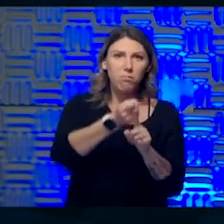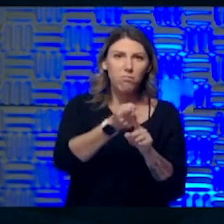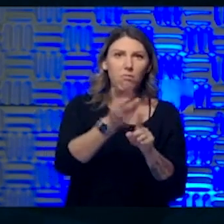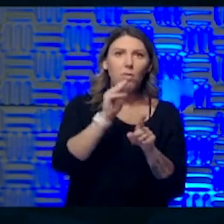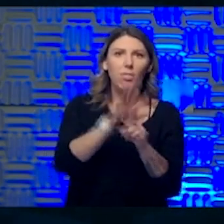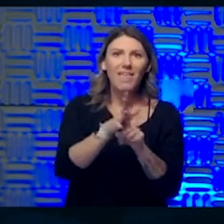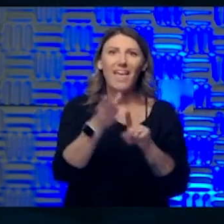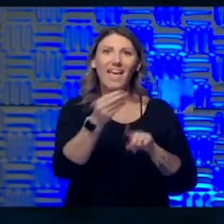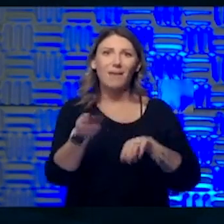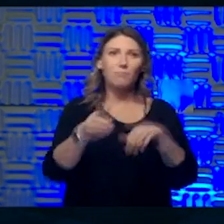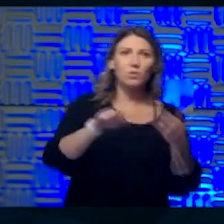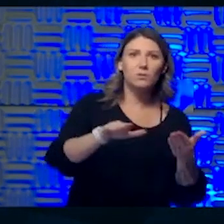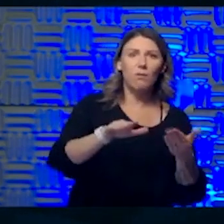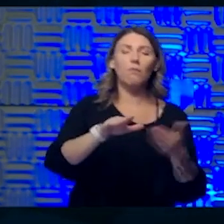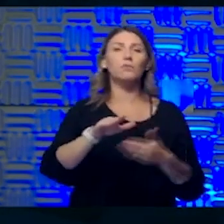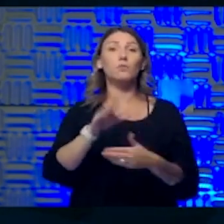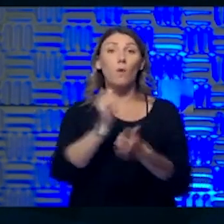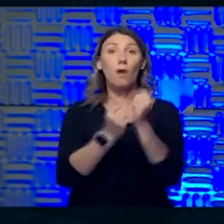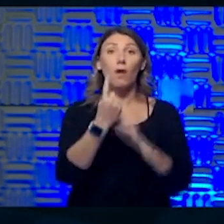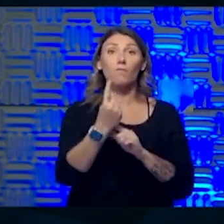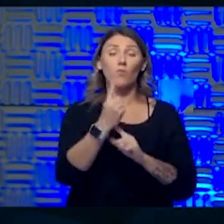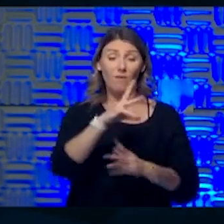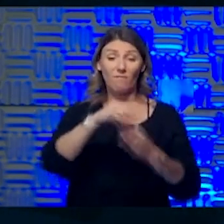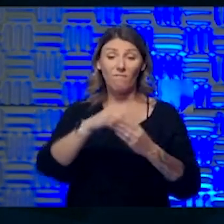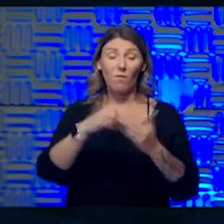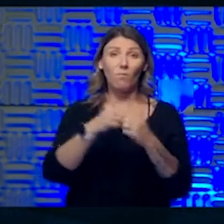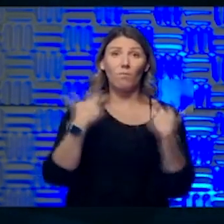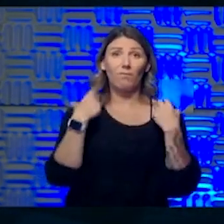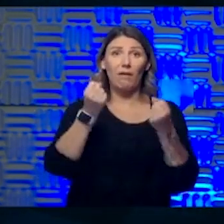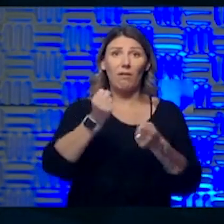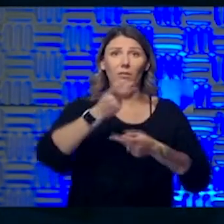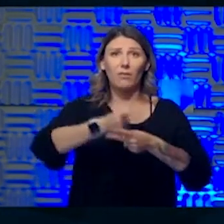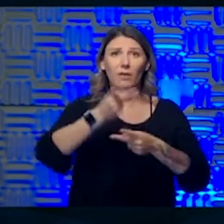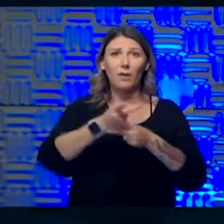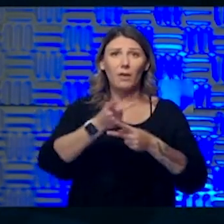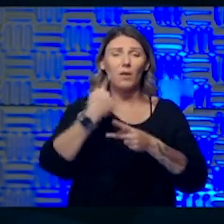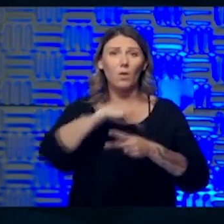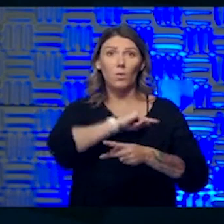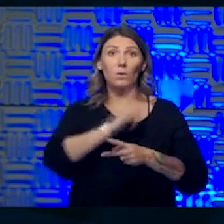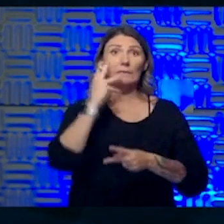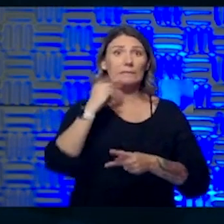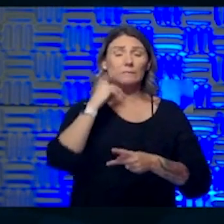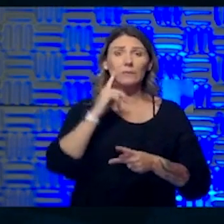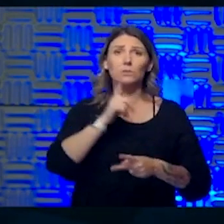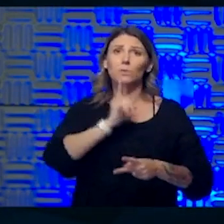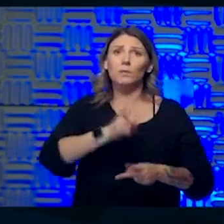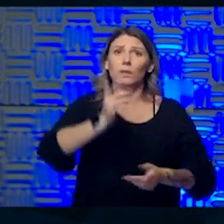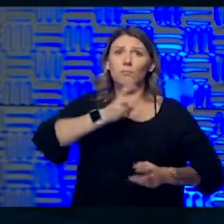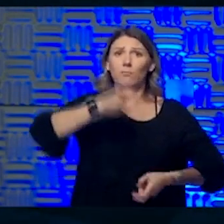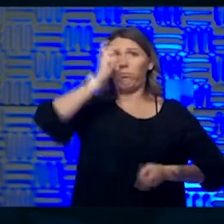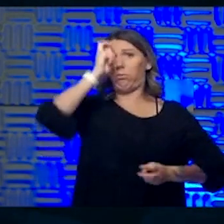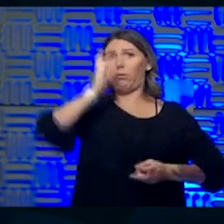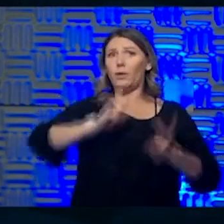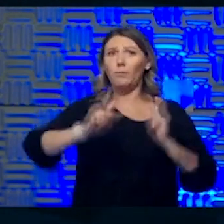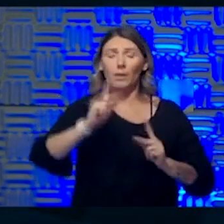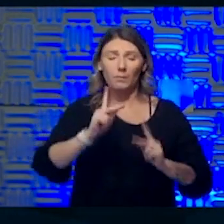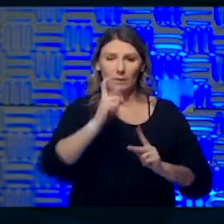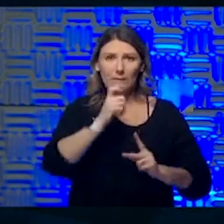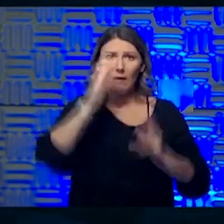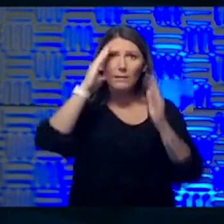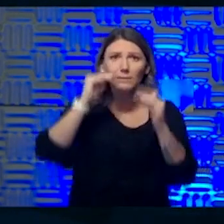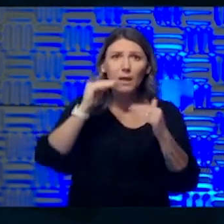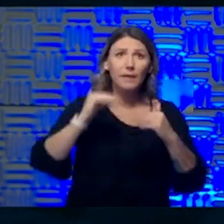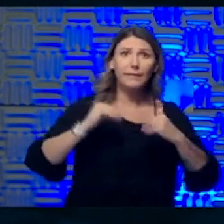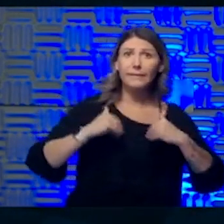physicians to nursing got to experience this incredible crunch of, of, of really sick people, uh, people who we didn't expect to be sick, young